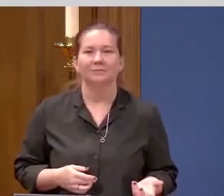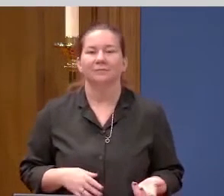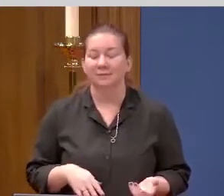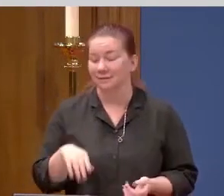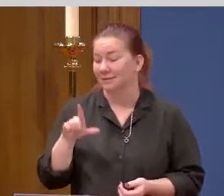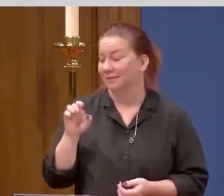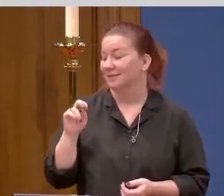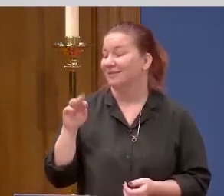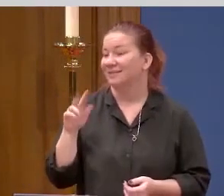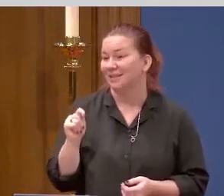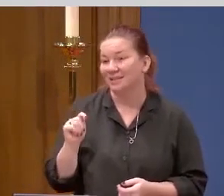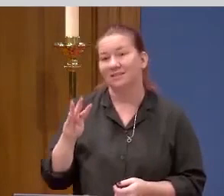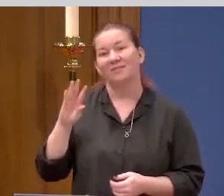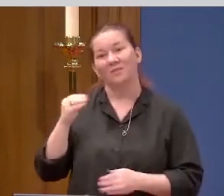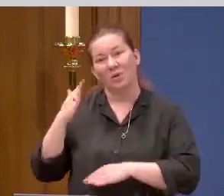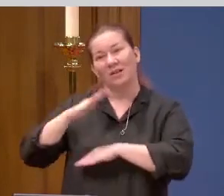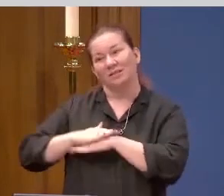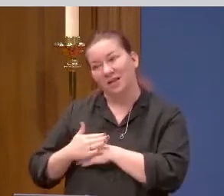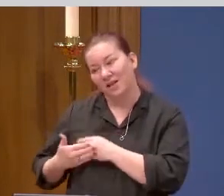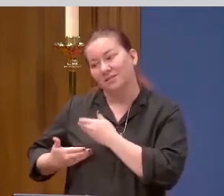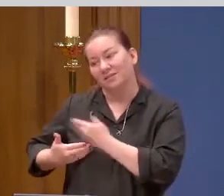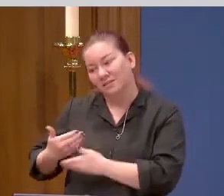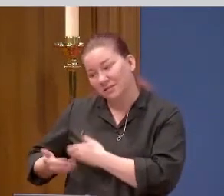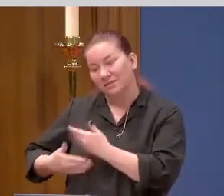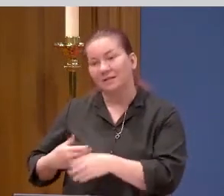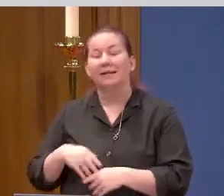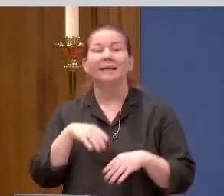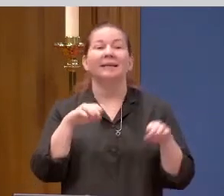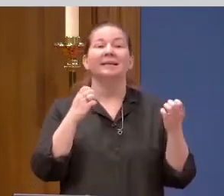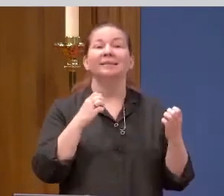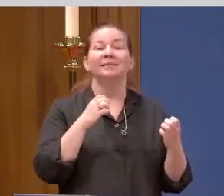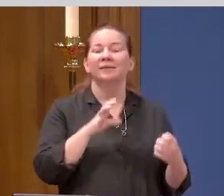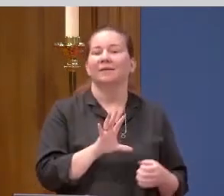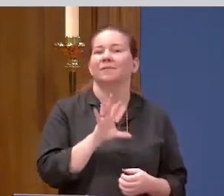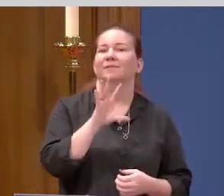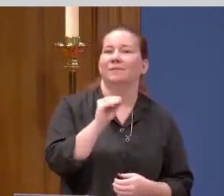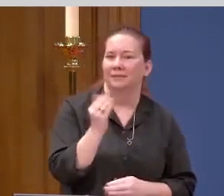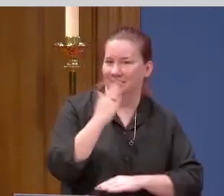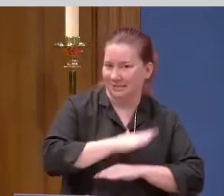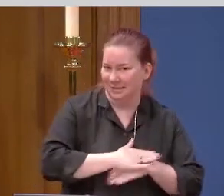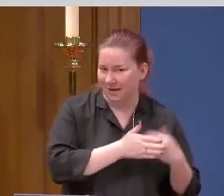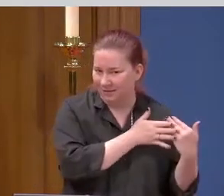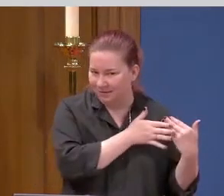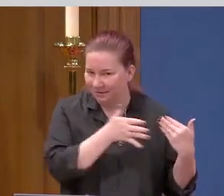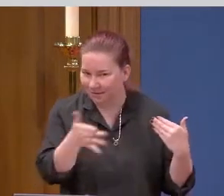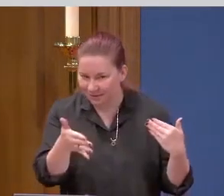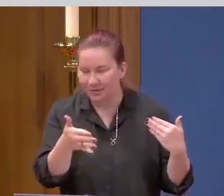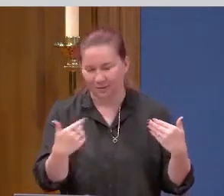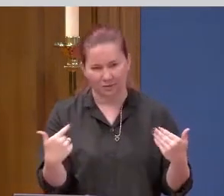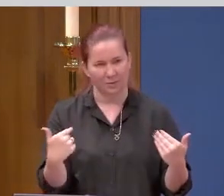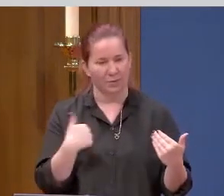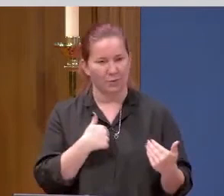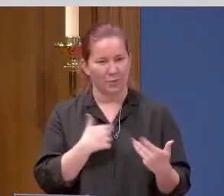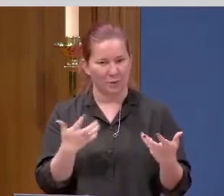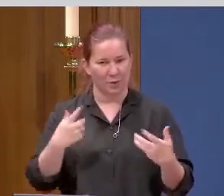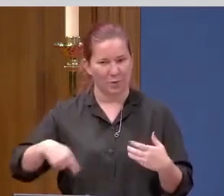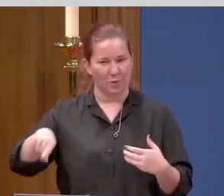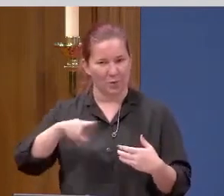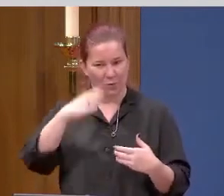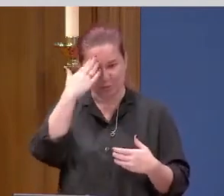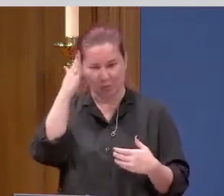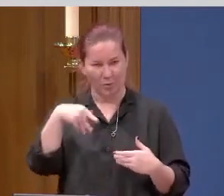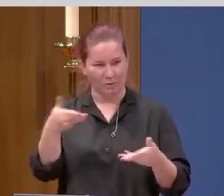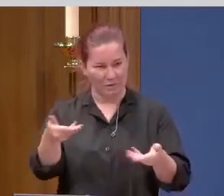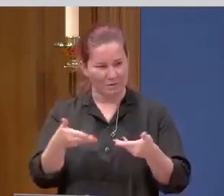Lent is 40 days long. Easter is 50 days long. And we want you to know that you are invited to